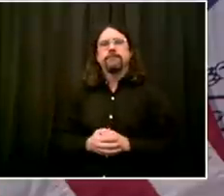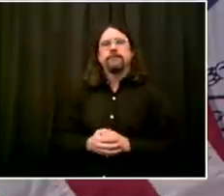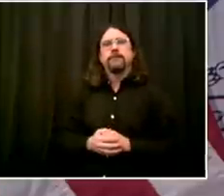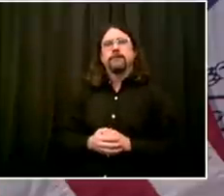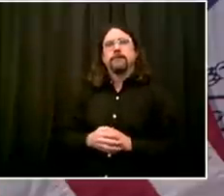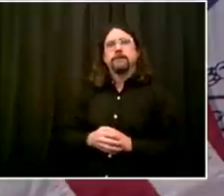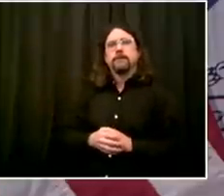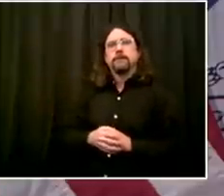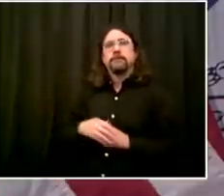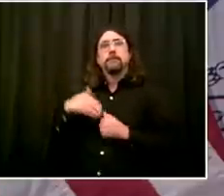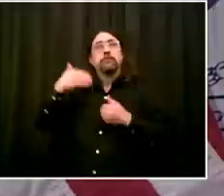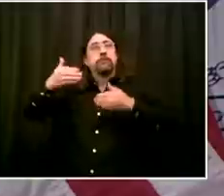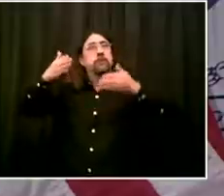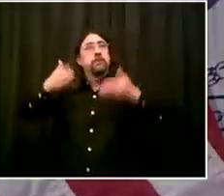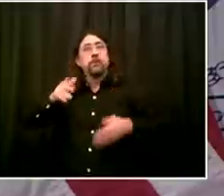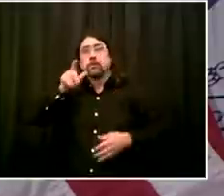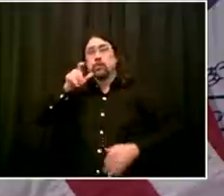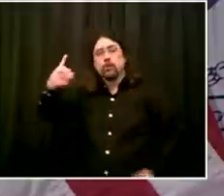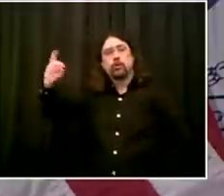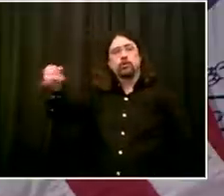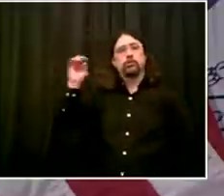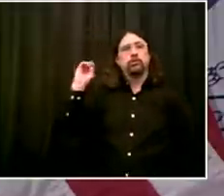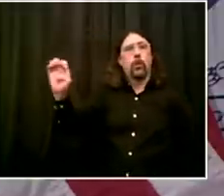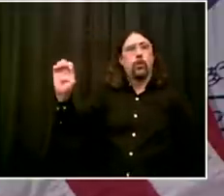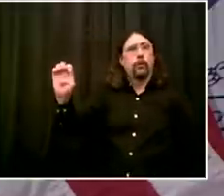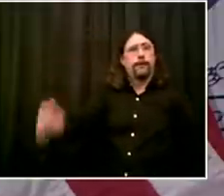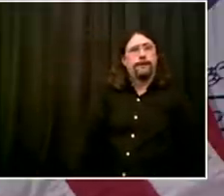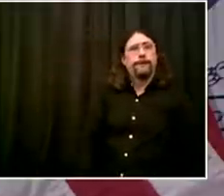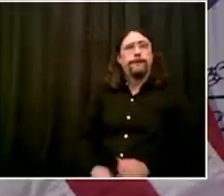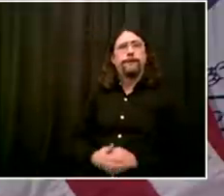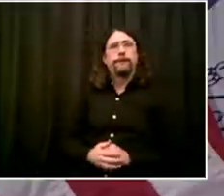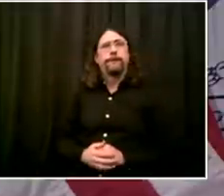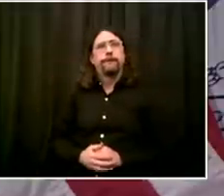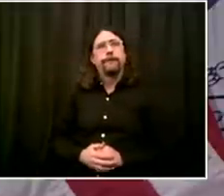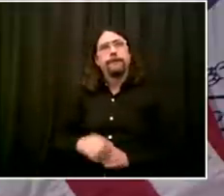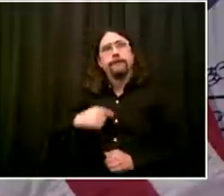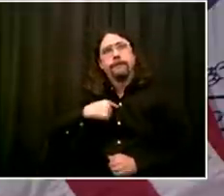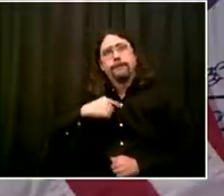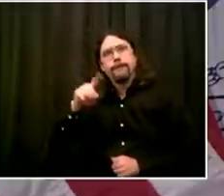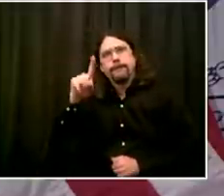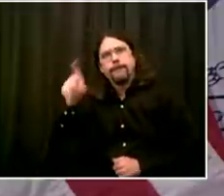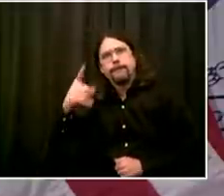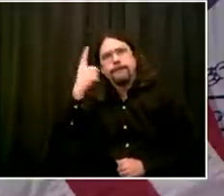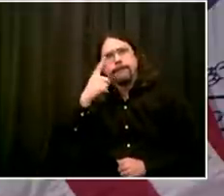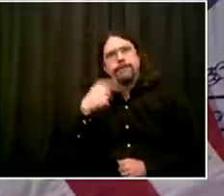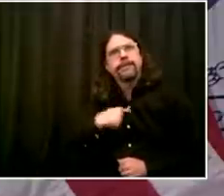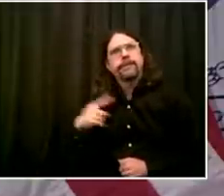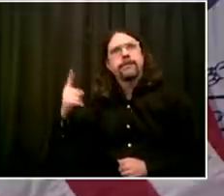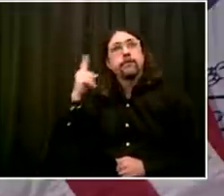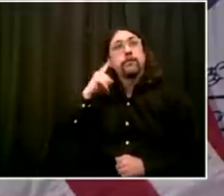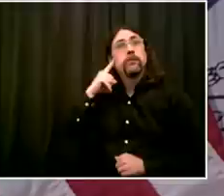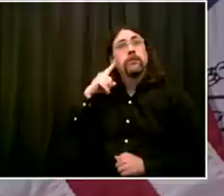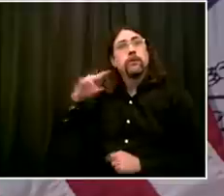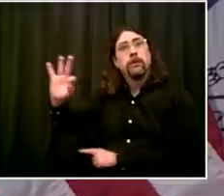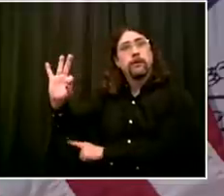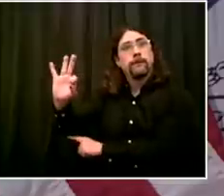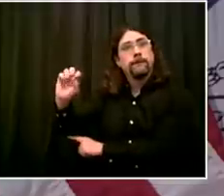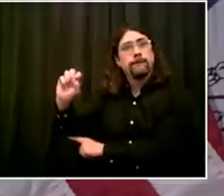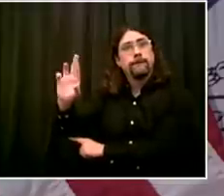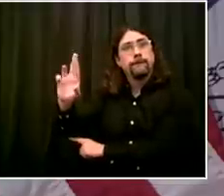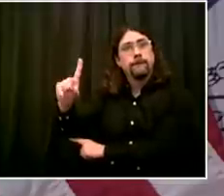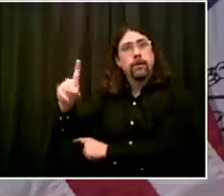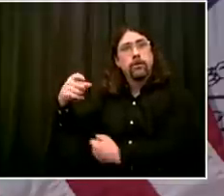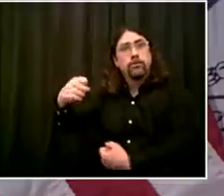do see some things start to open up, you know, next week, 25% of the workers on the stock exchange will be there.